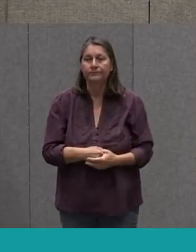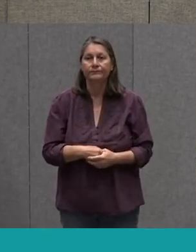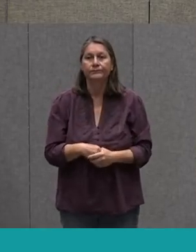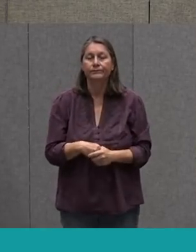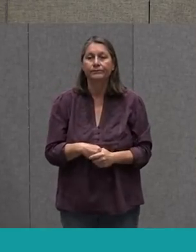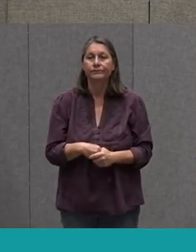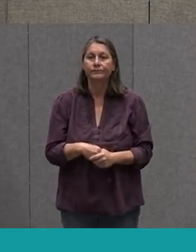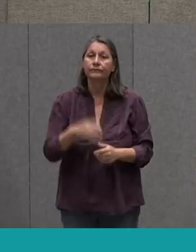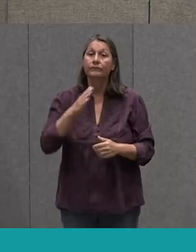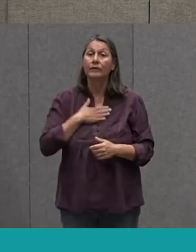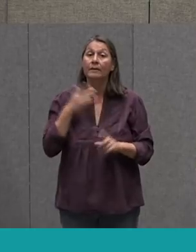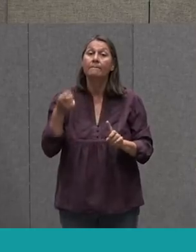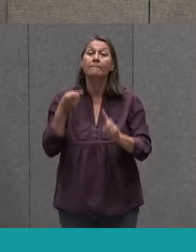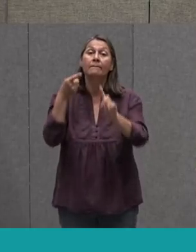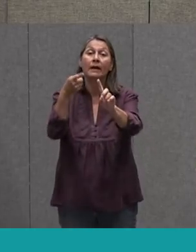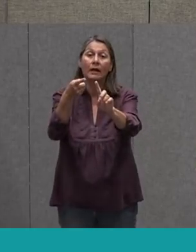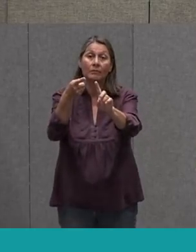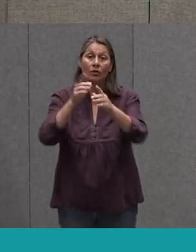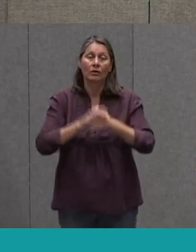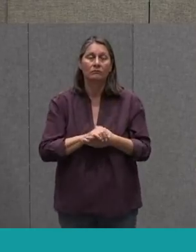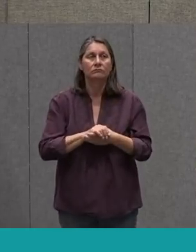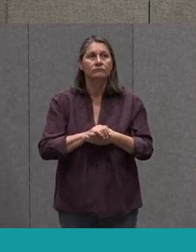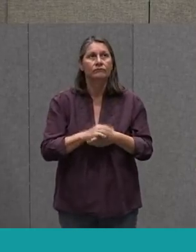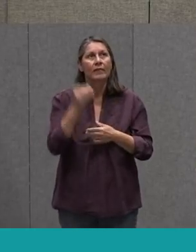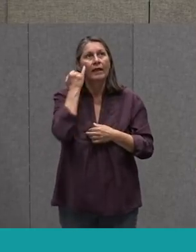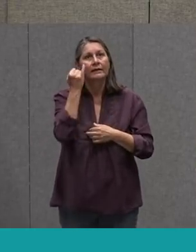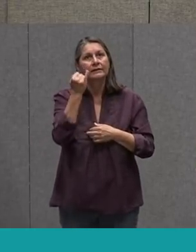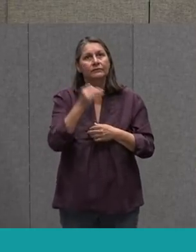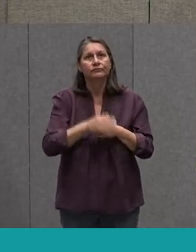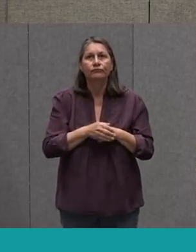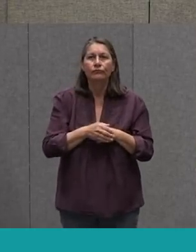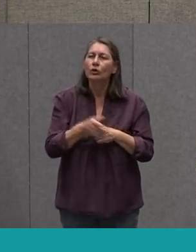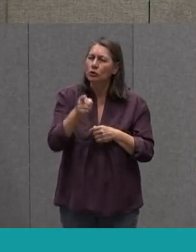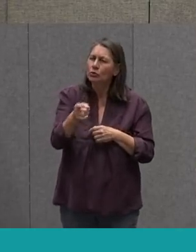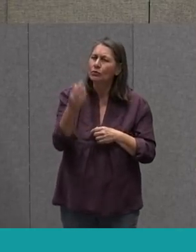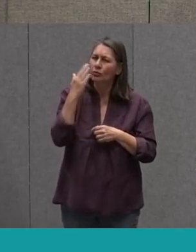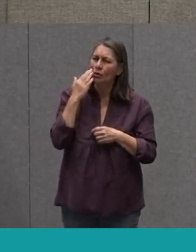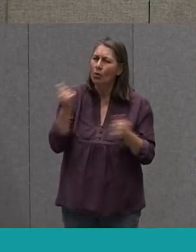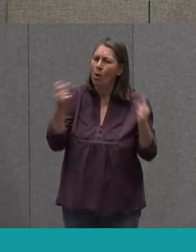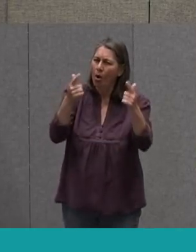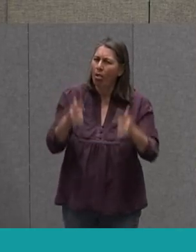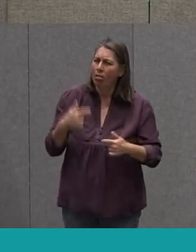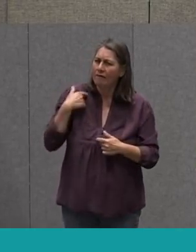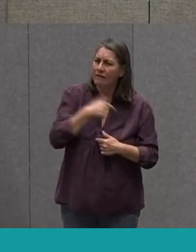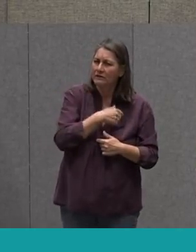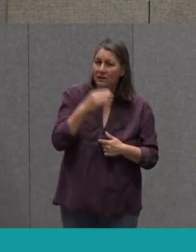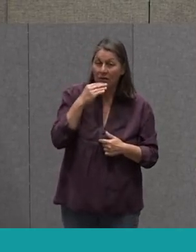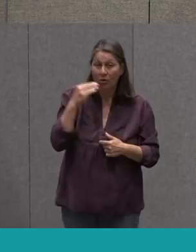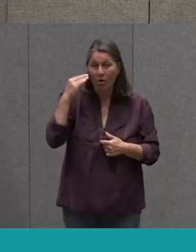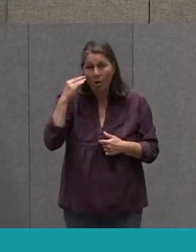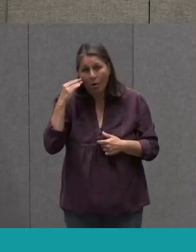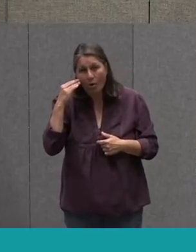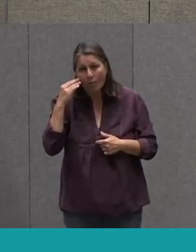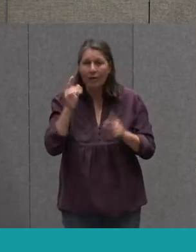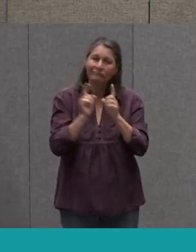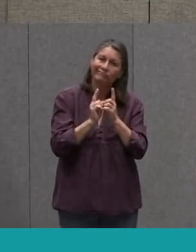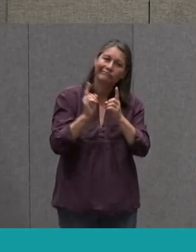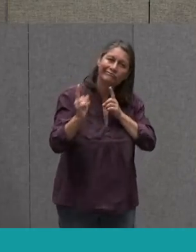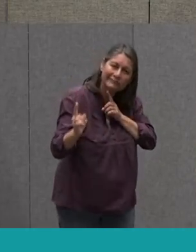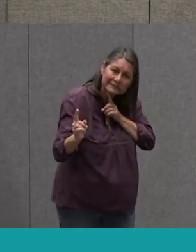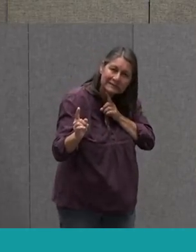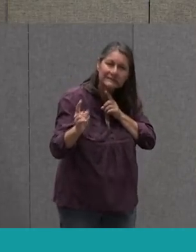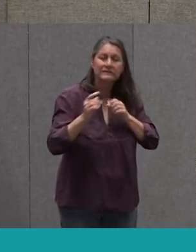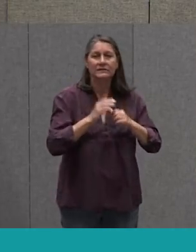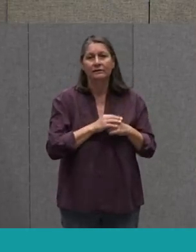The General Idea Is That You Know Like We're All Home Social Distancing Can't Go To Work All The